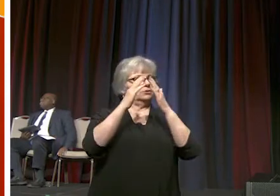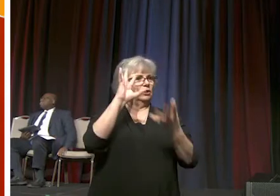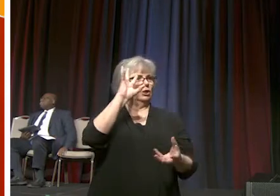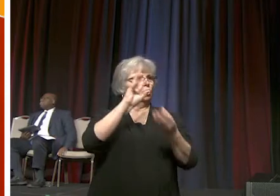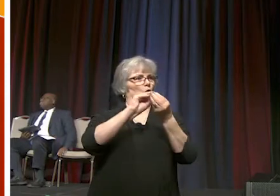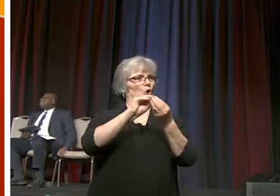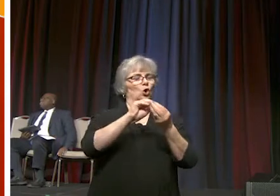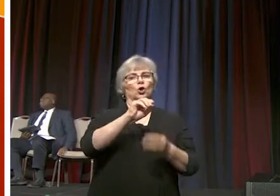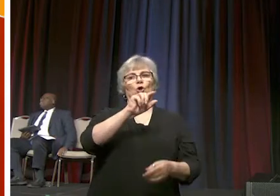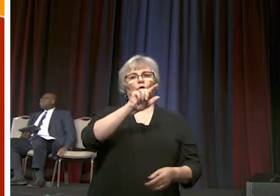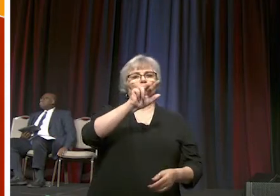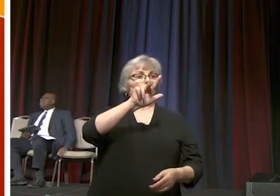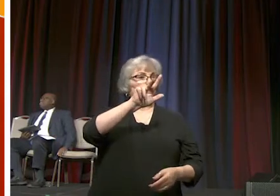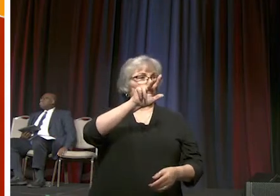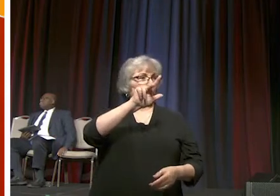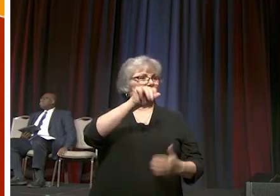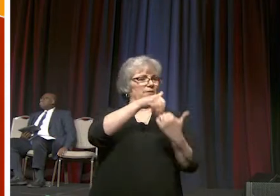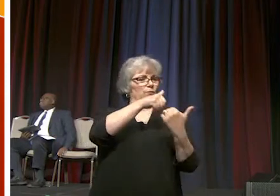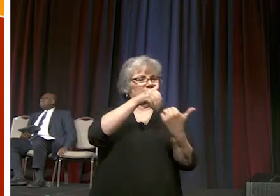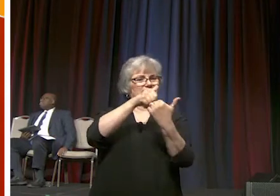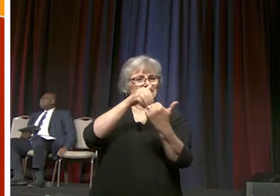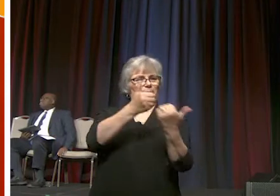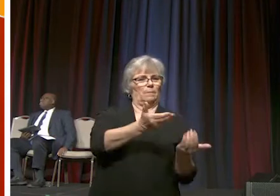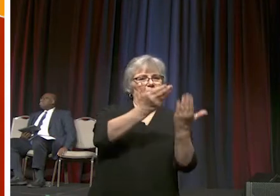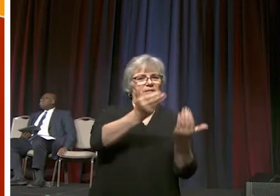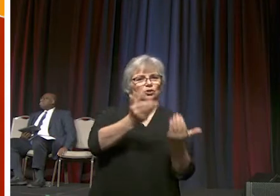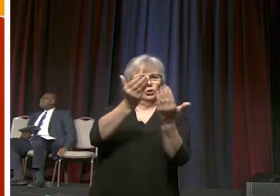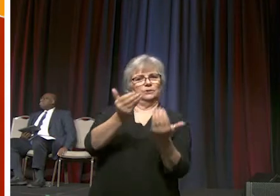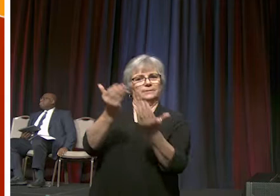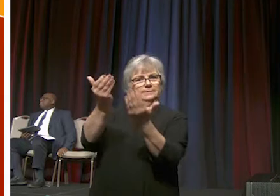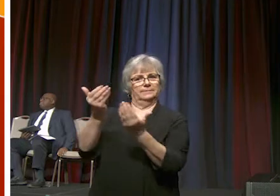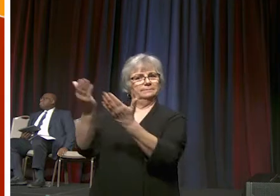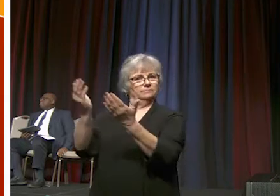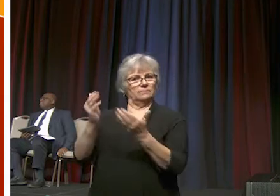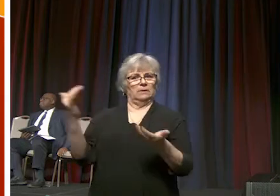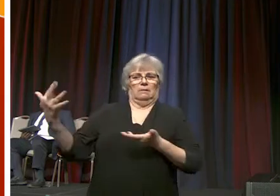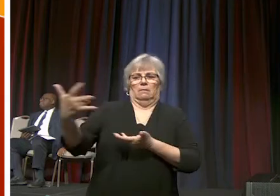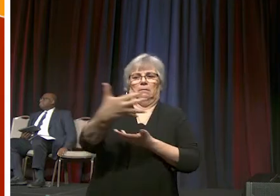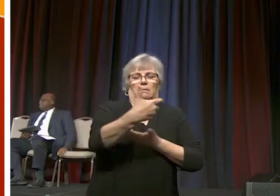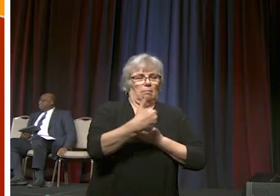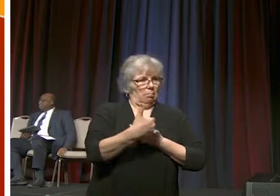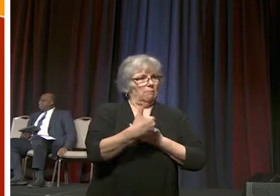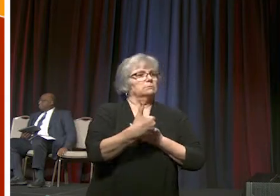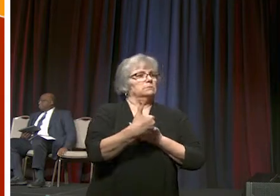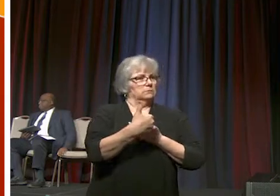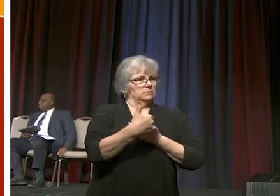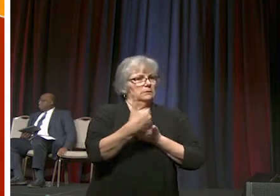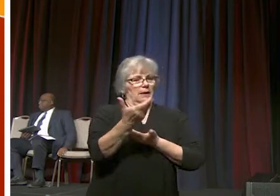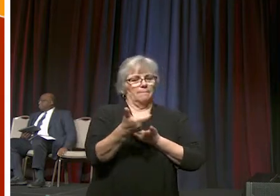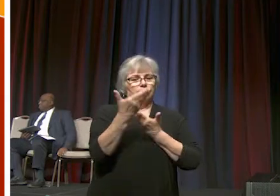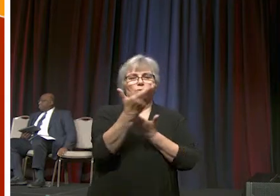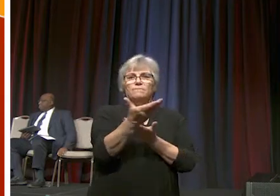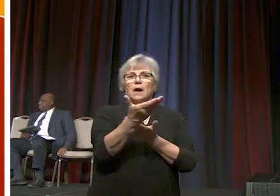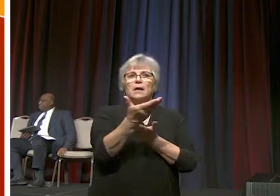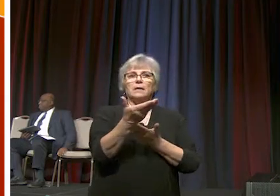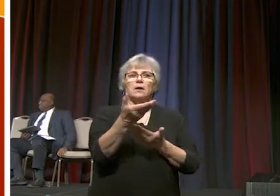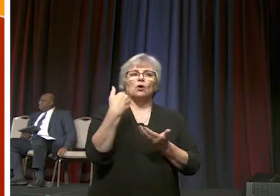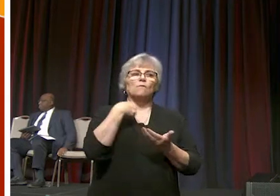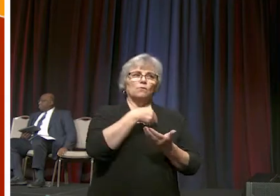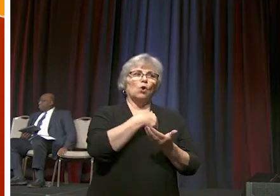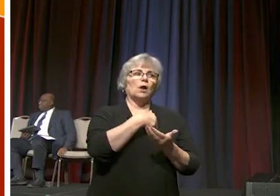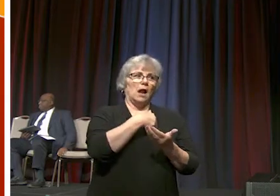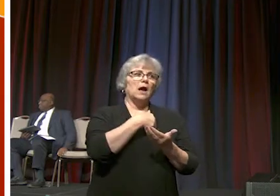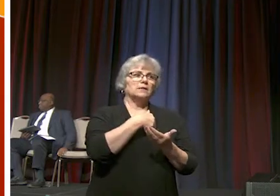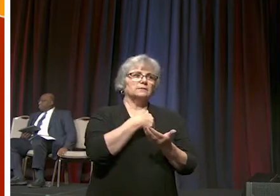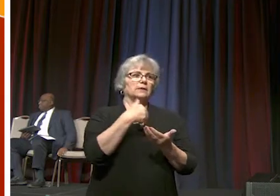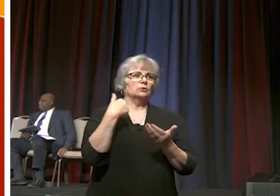23 separate petitions that were collected and provided for us in